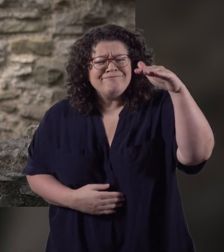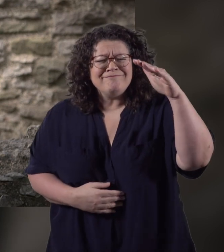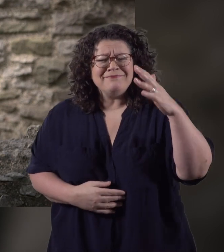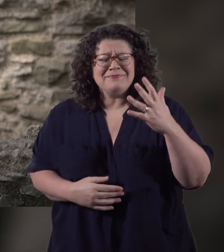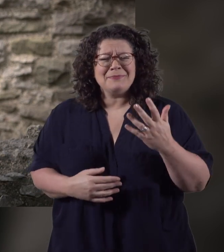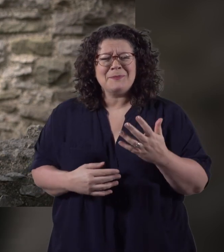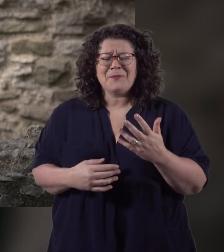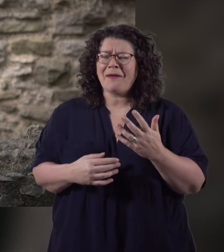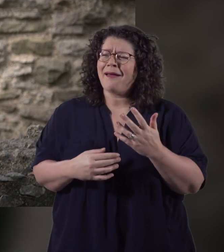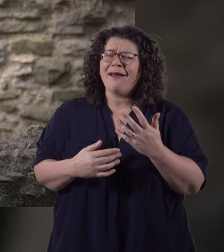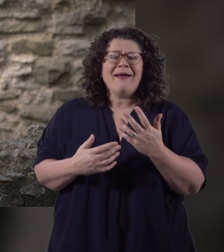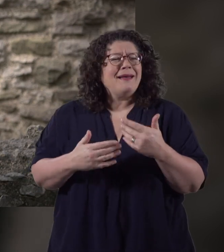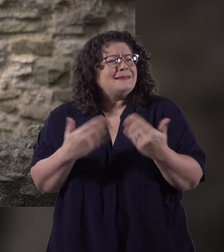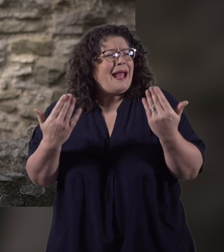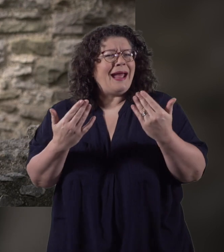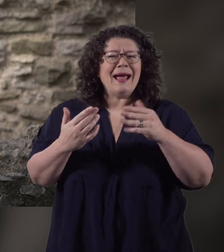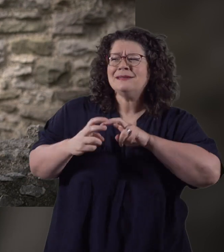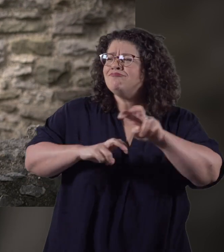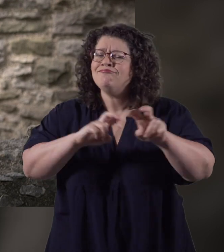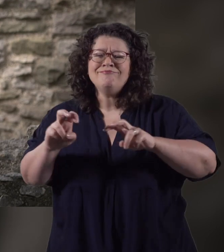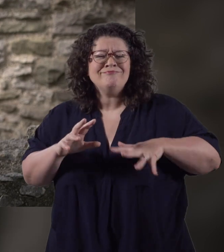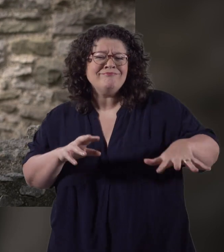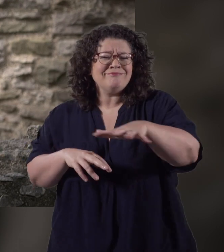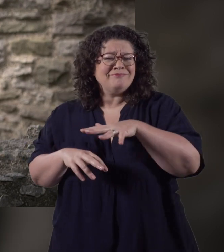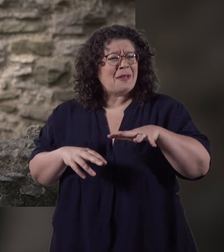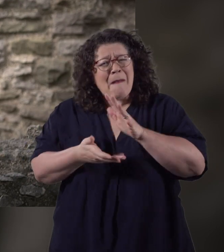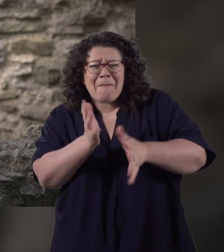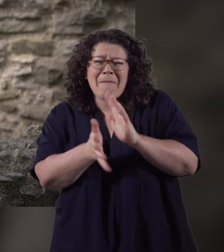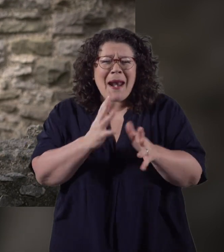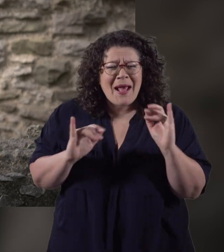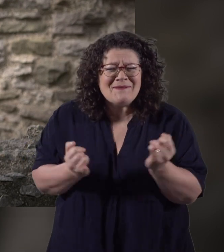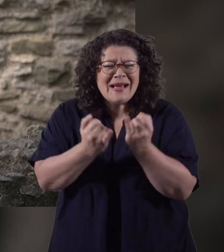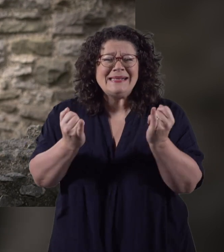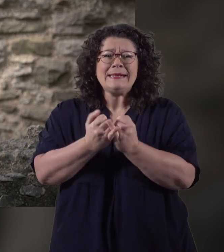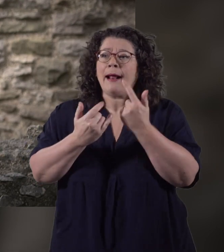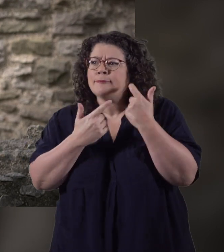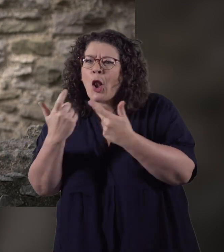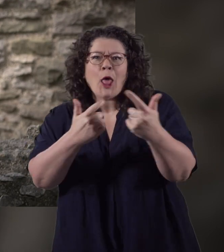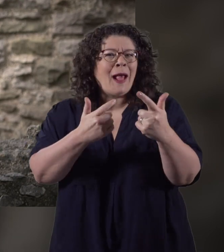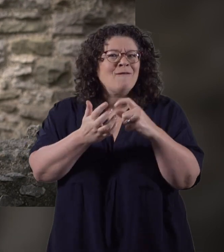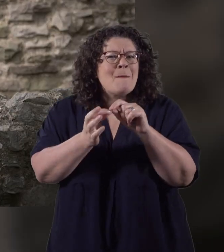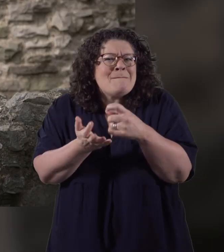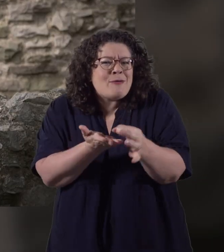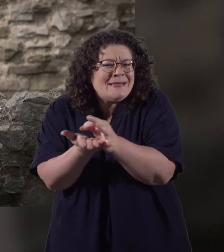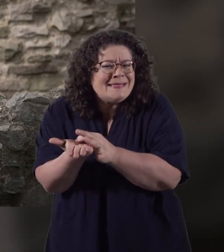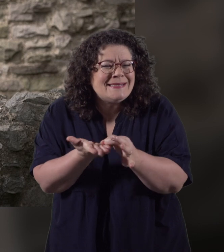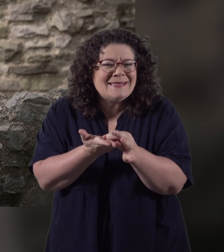I. We'd spend days out on the land, play fighting and foraging for berries.